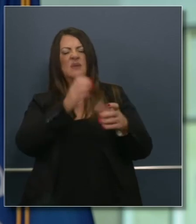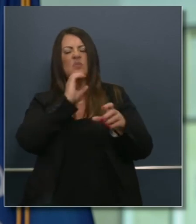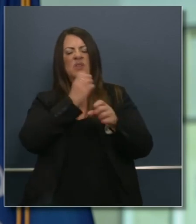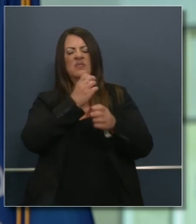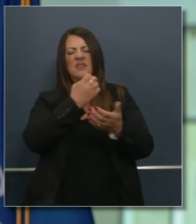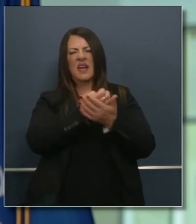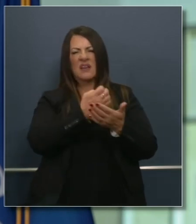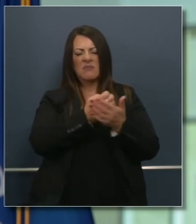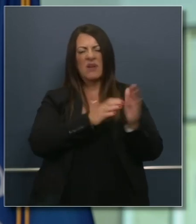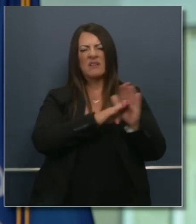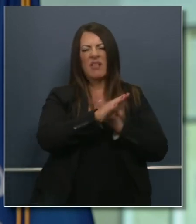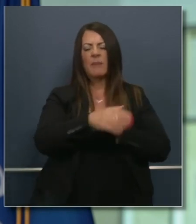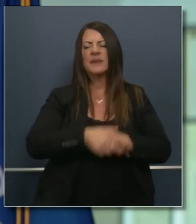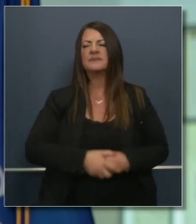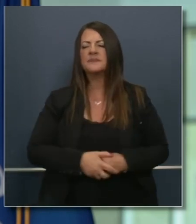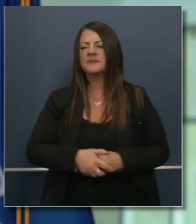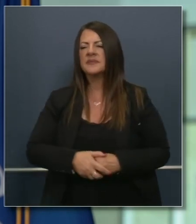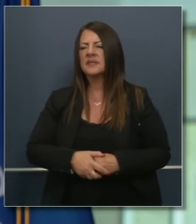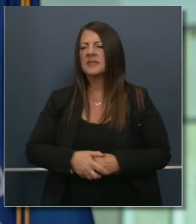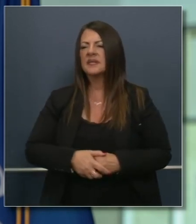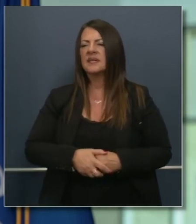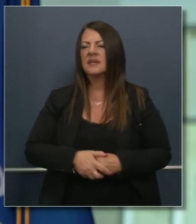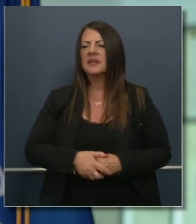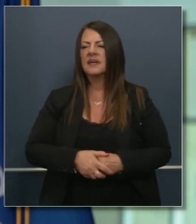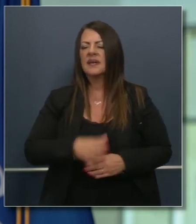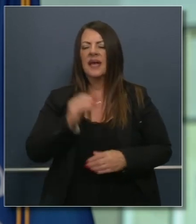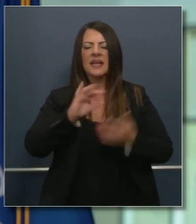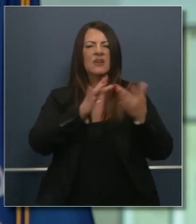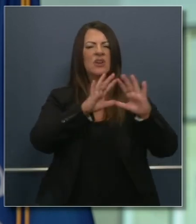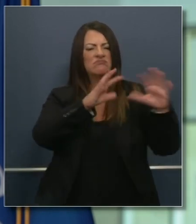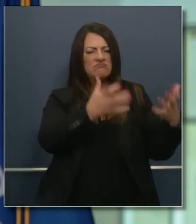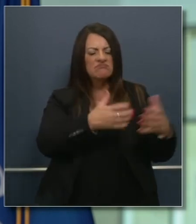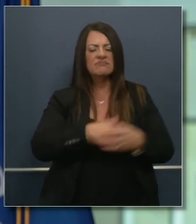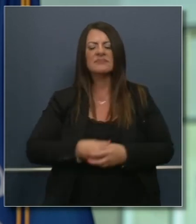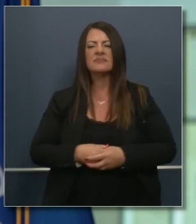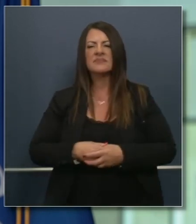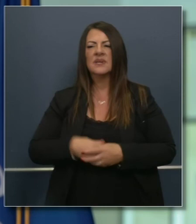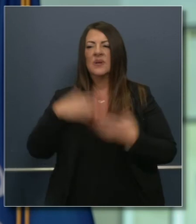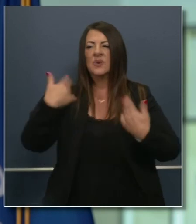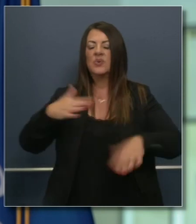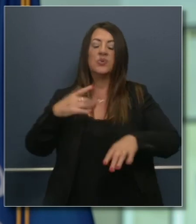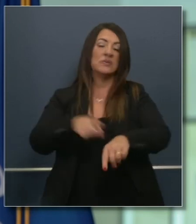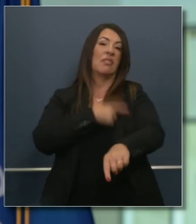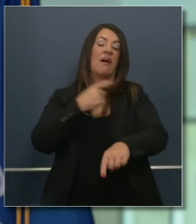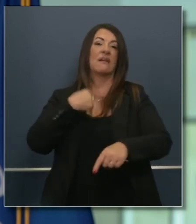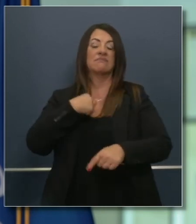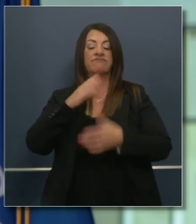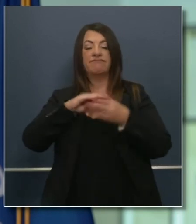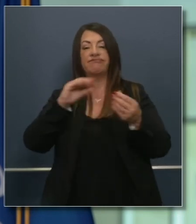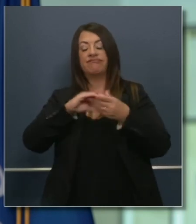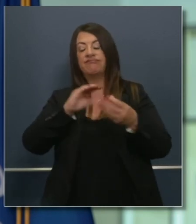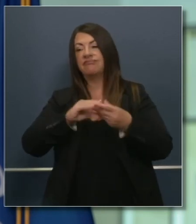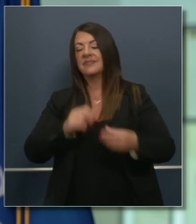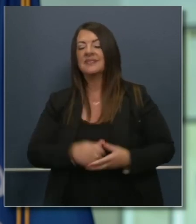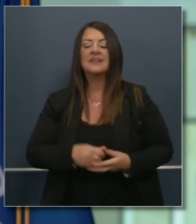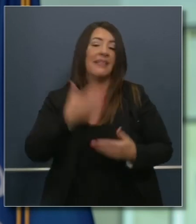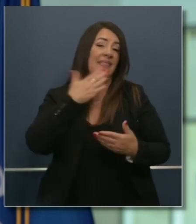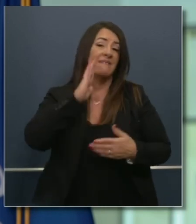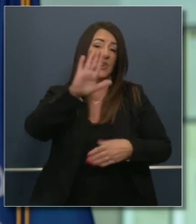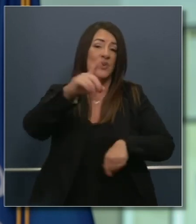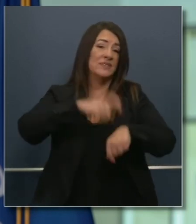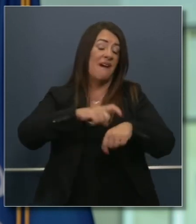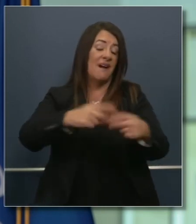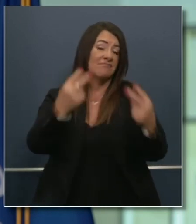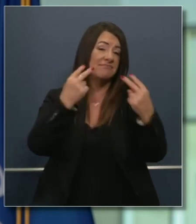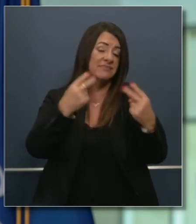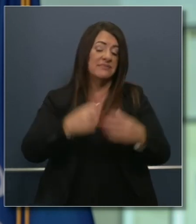that's a long day for all of you that have been tuning in. Thank you for privileging your time and attention. I